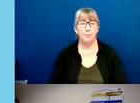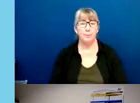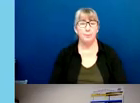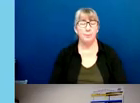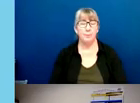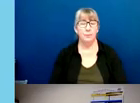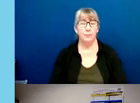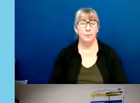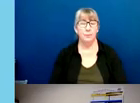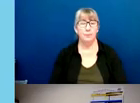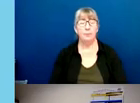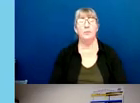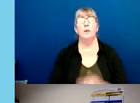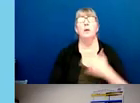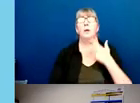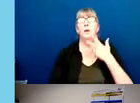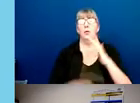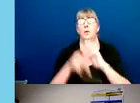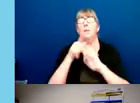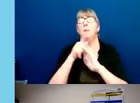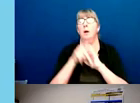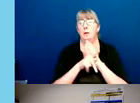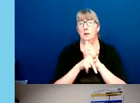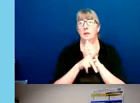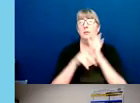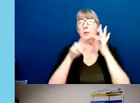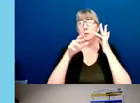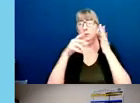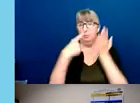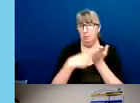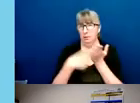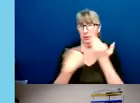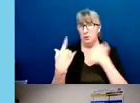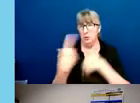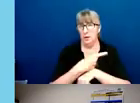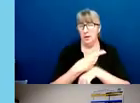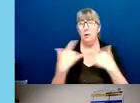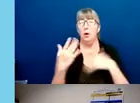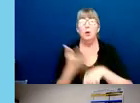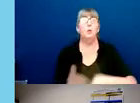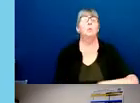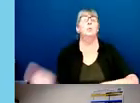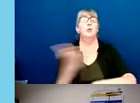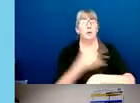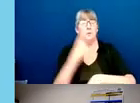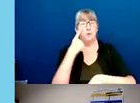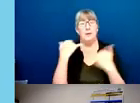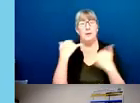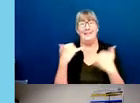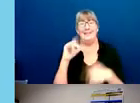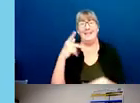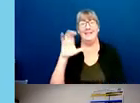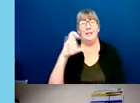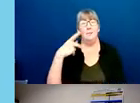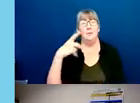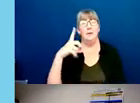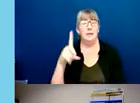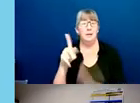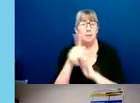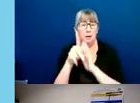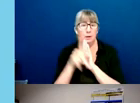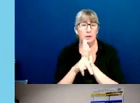The three policies we're discussing today are significant improvements to the existing CPD policies and accountability standards.